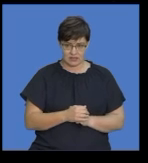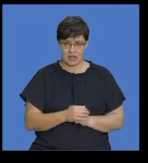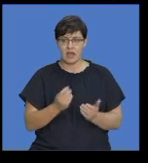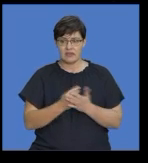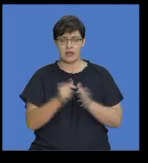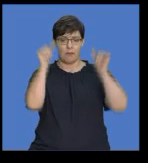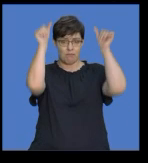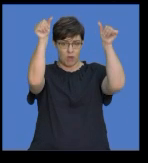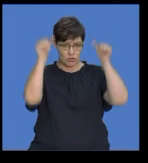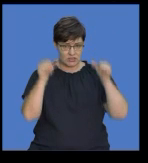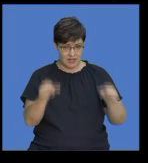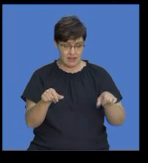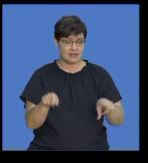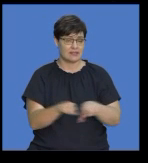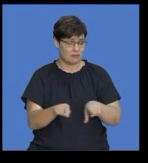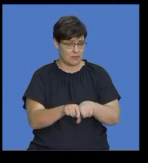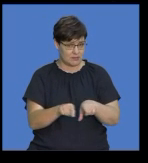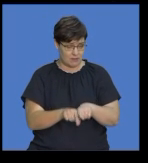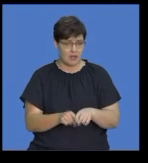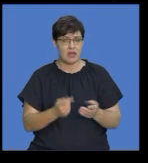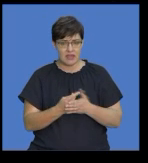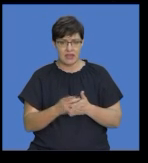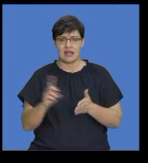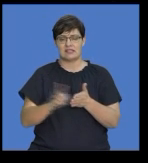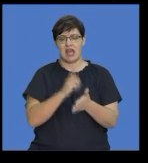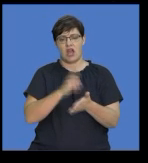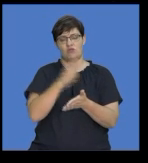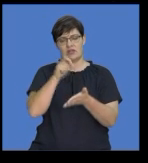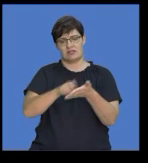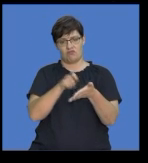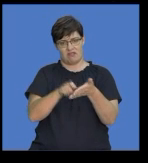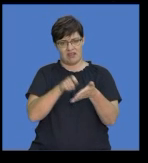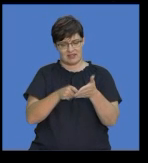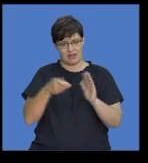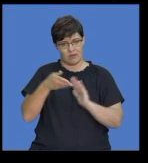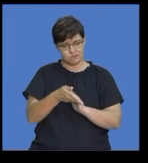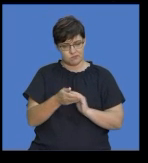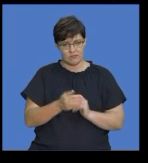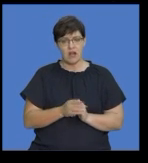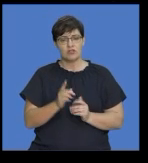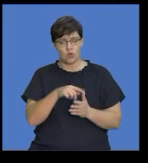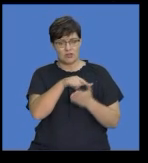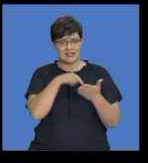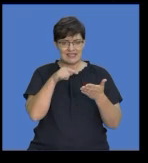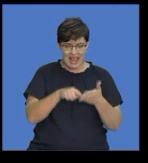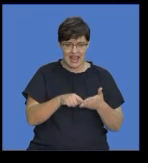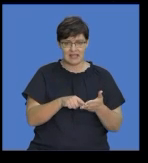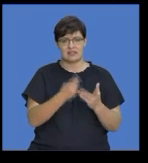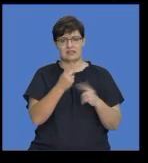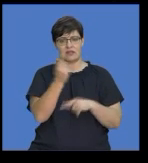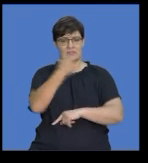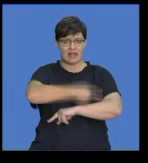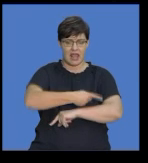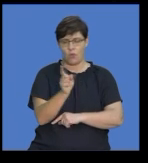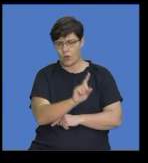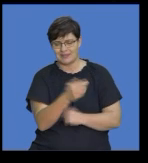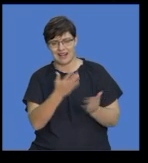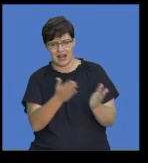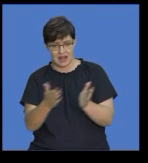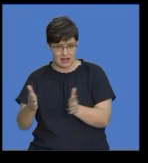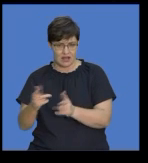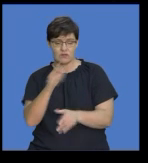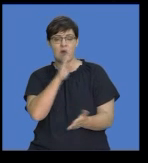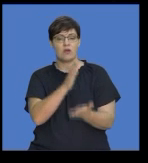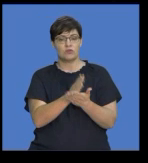And then, you have your diary entries. It's very, very important to date your diary entries and ensure that the different entries